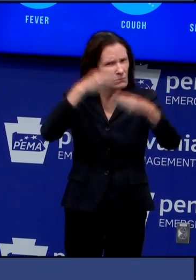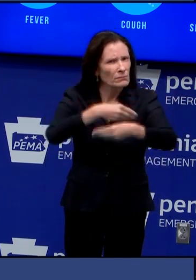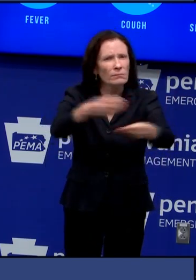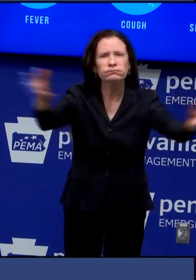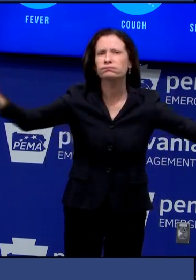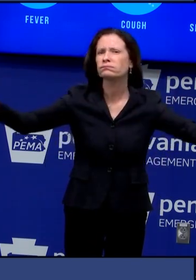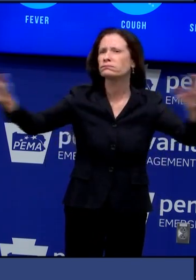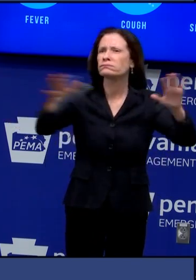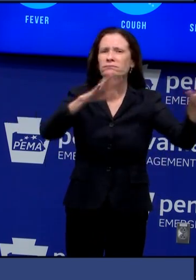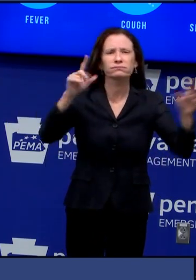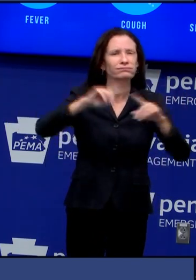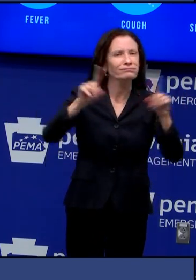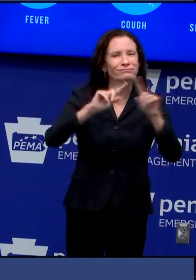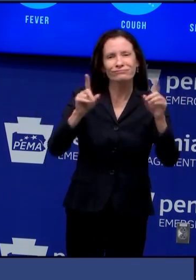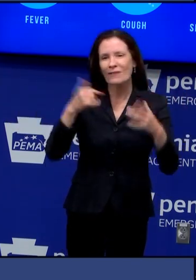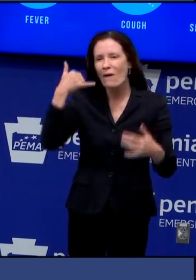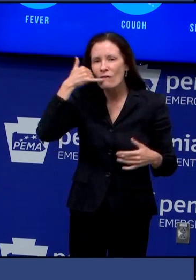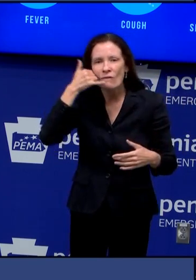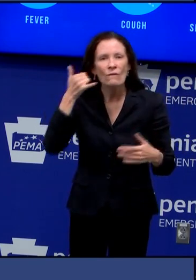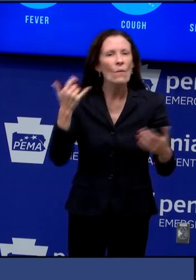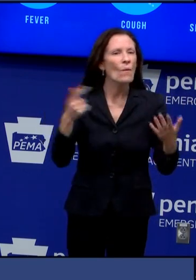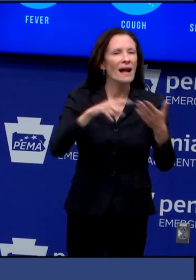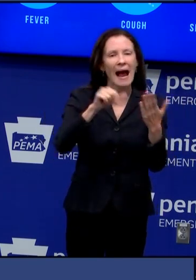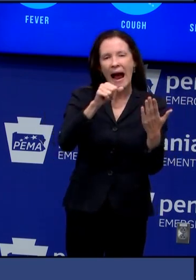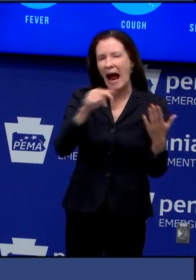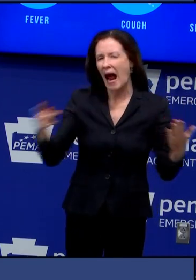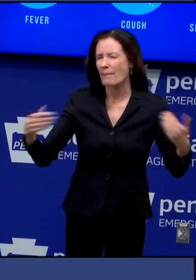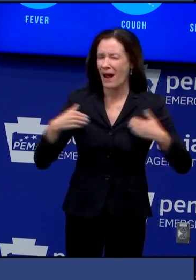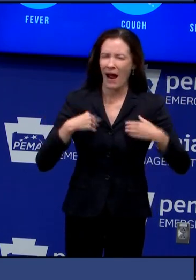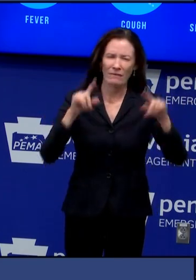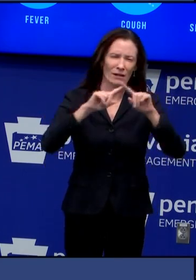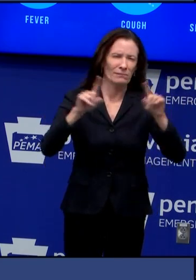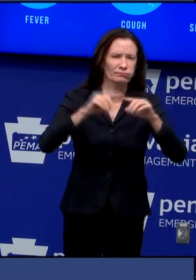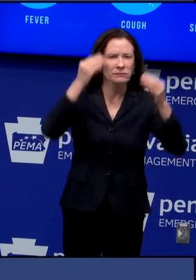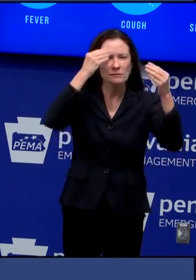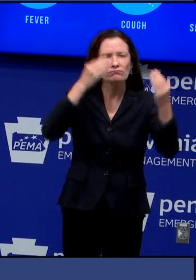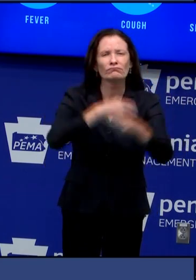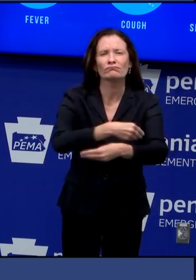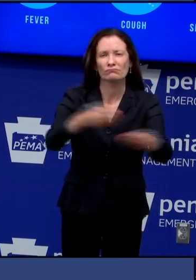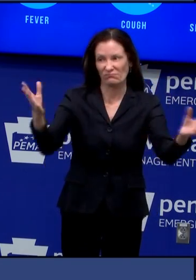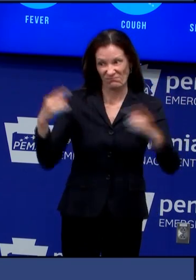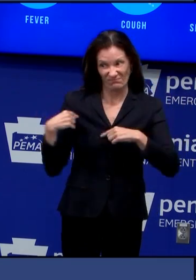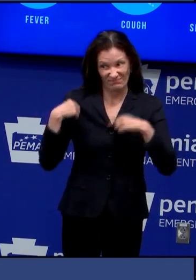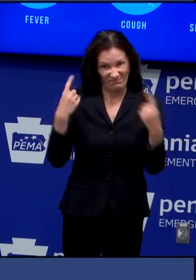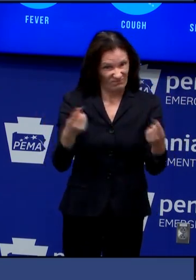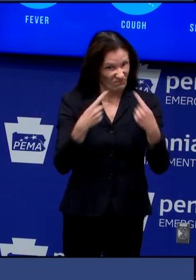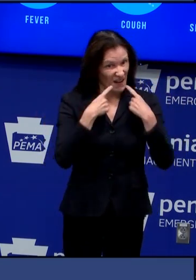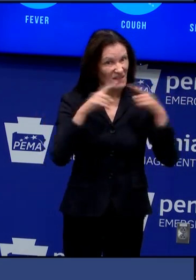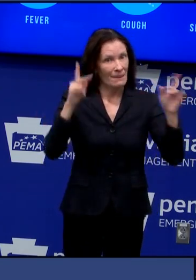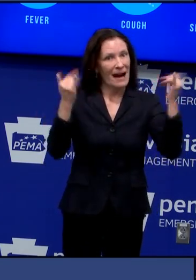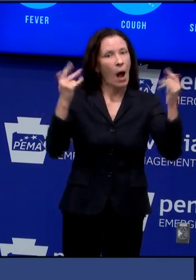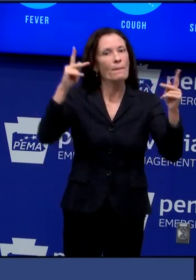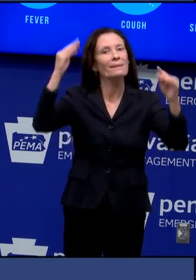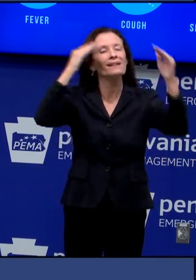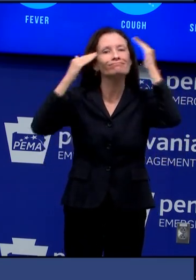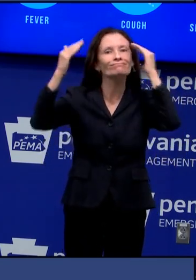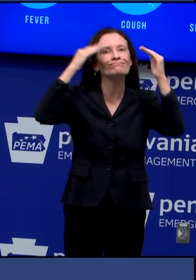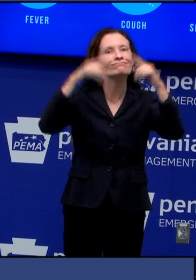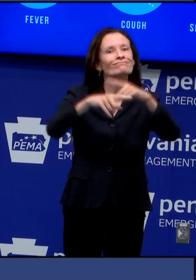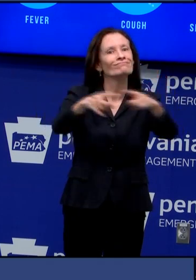and mobile applications this is all proven to be very very effective as of this morning over